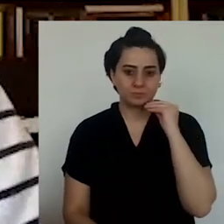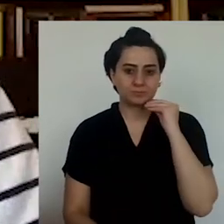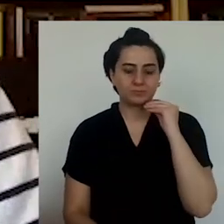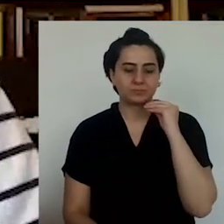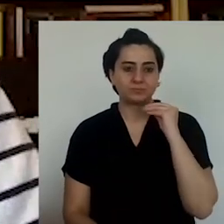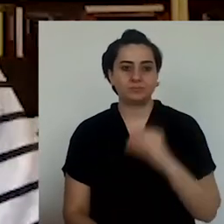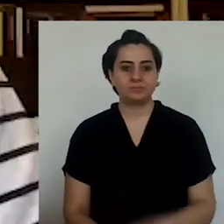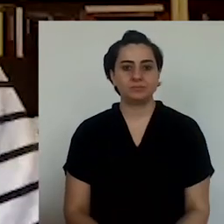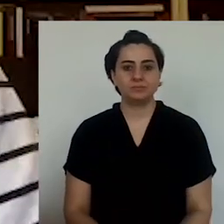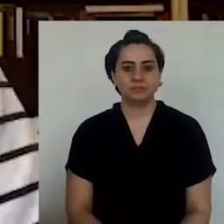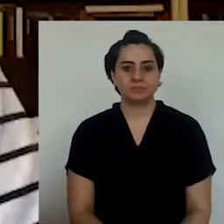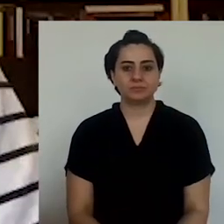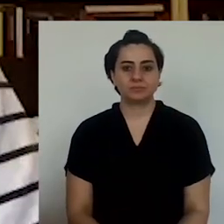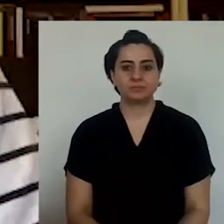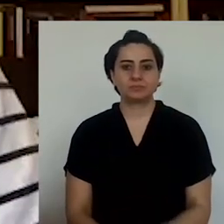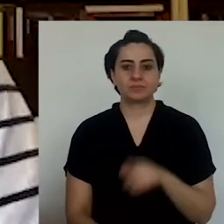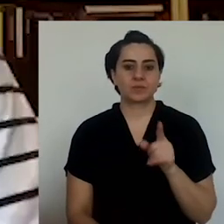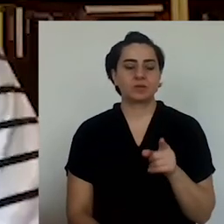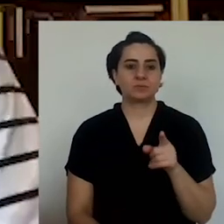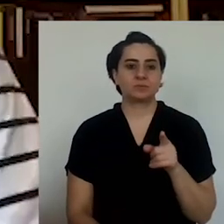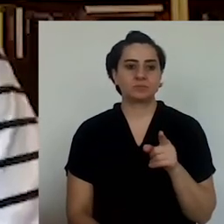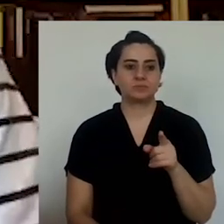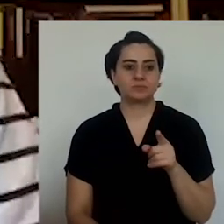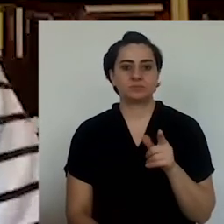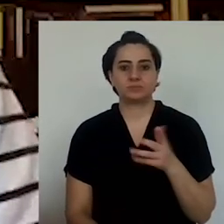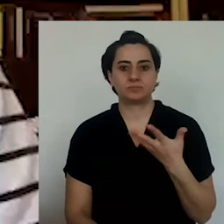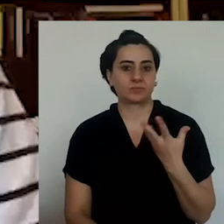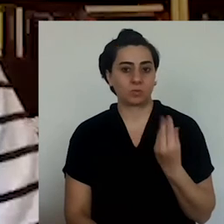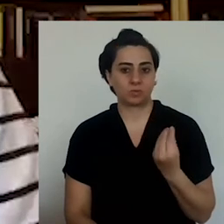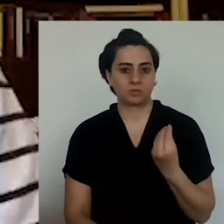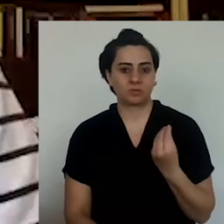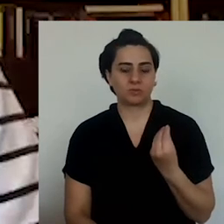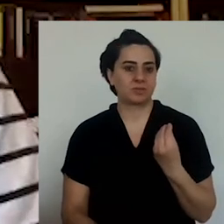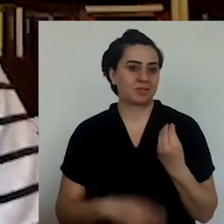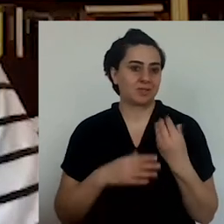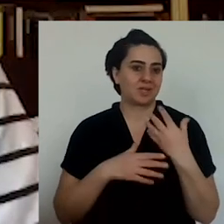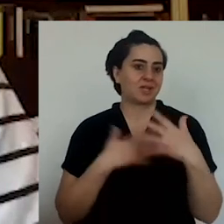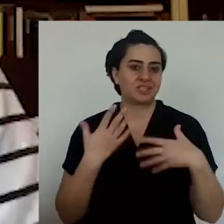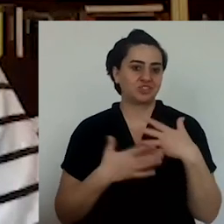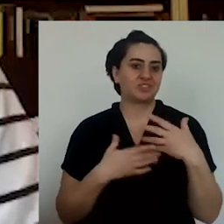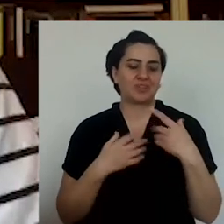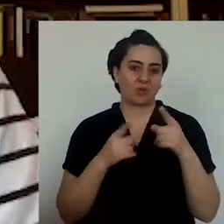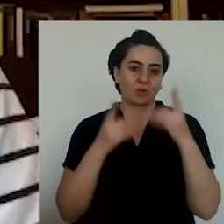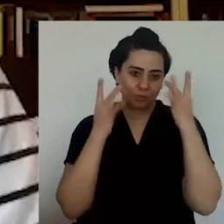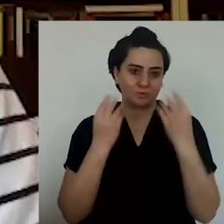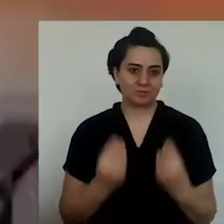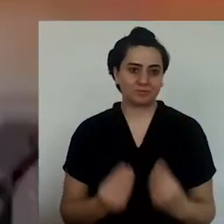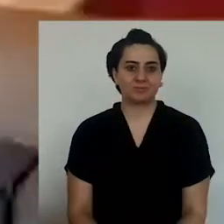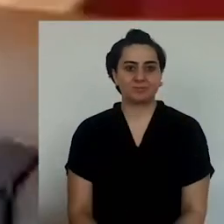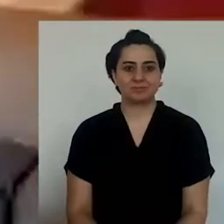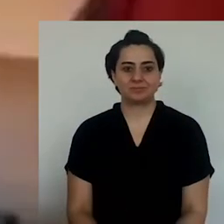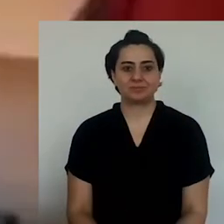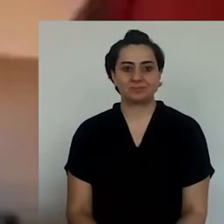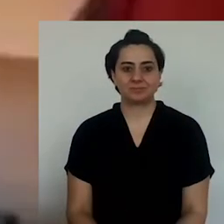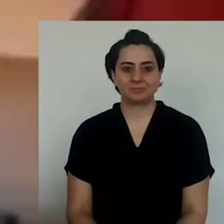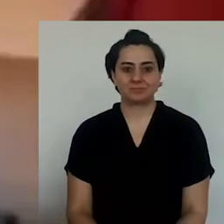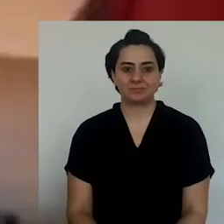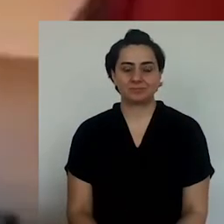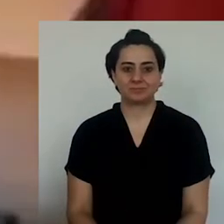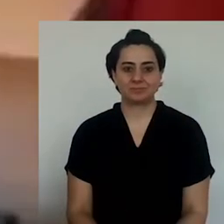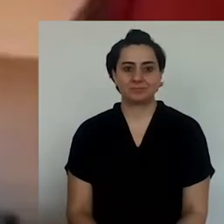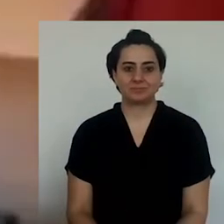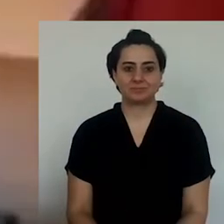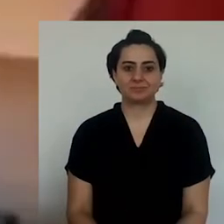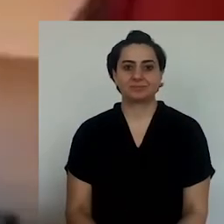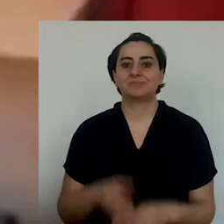This is how we make it as well. And my mom used to make really nice kasırs because she had neighbors from Antakya.